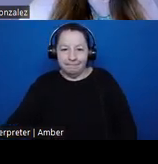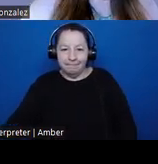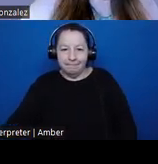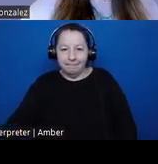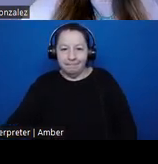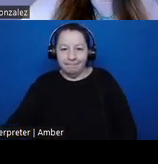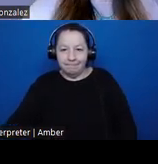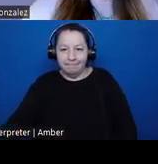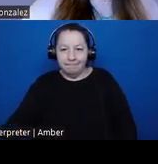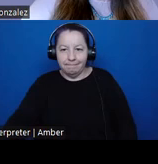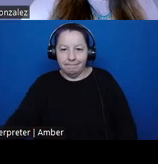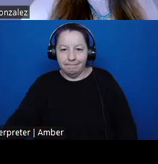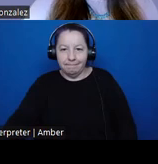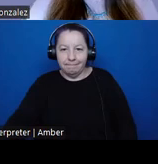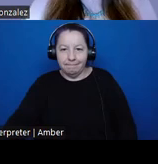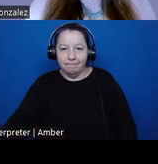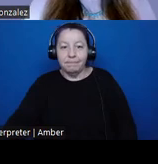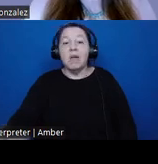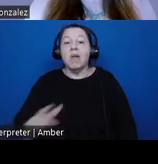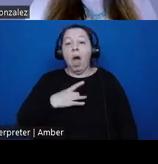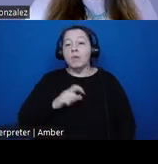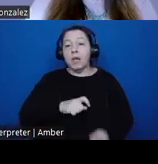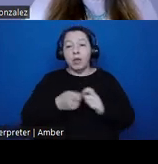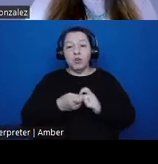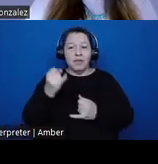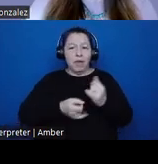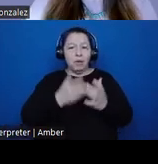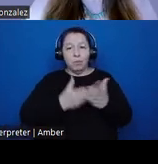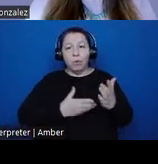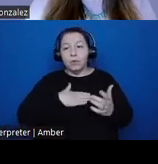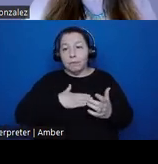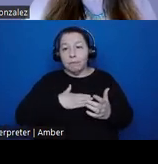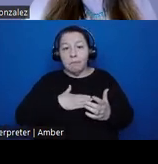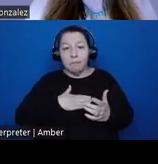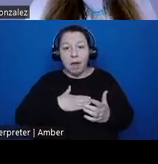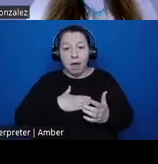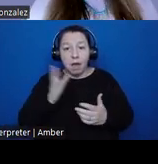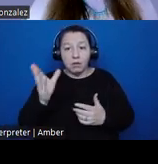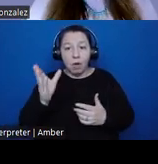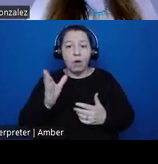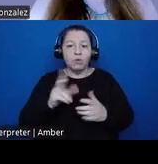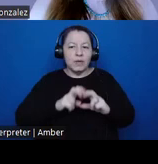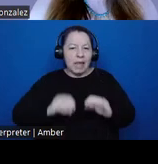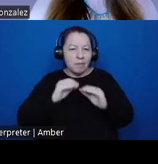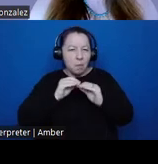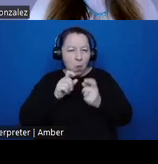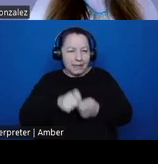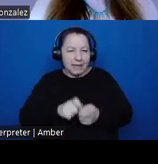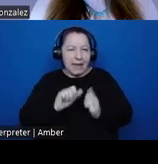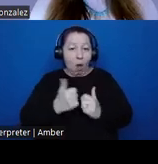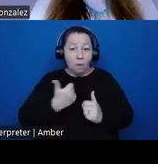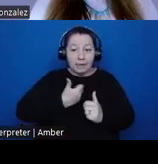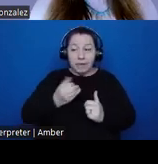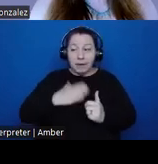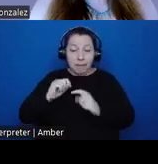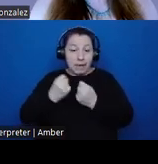I'd like to transition now in the final portion of my talk to examine in closer detail how I and my team use this methodology I just discussed